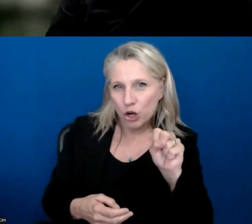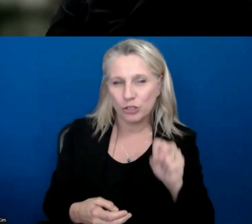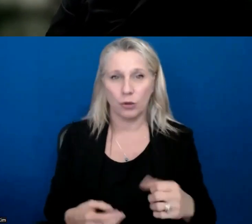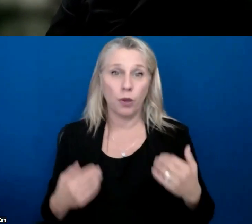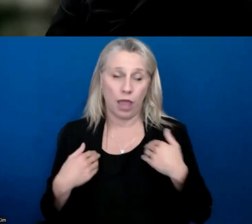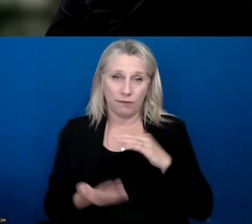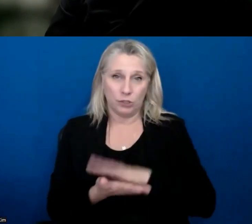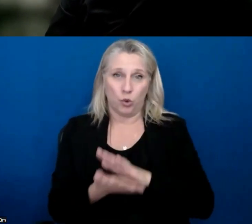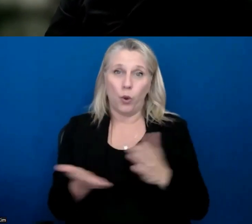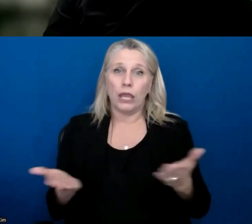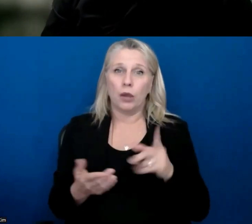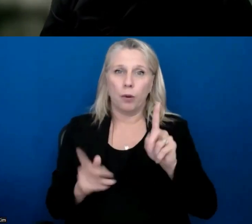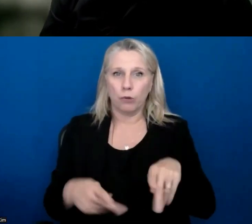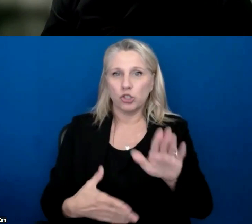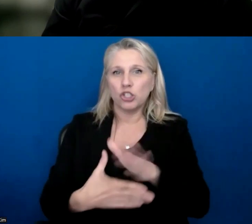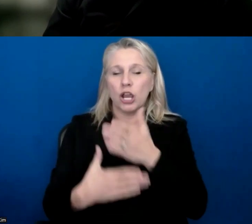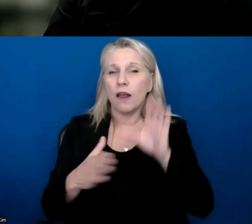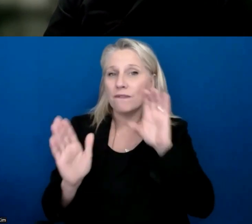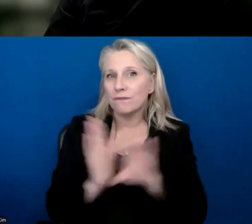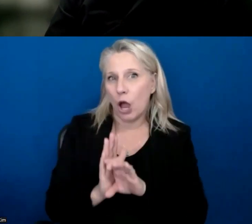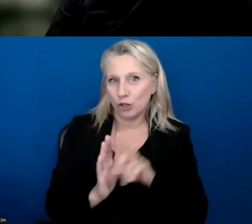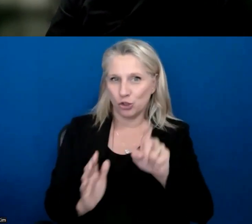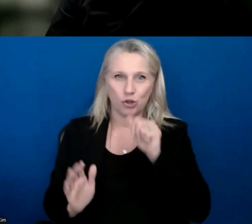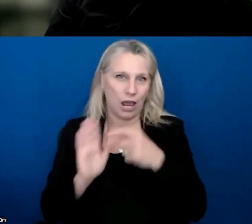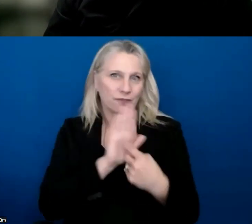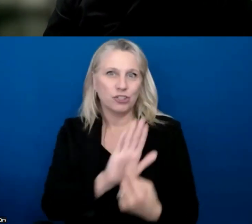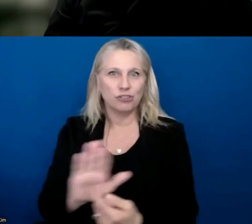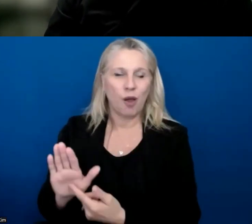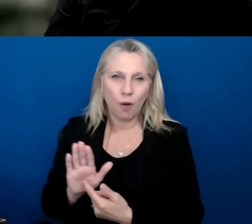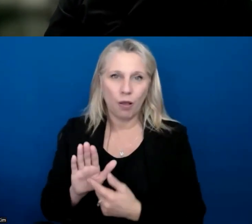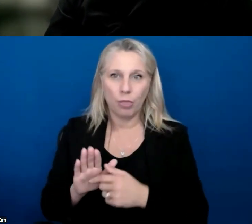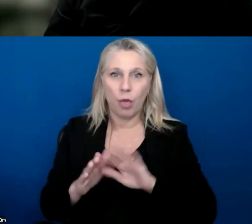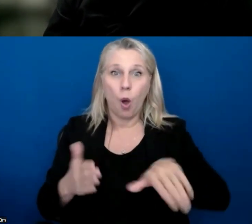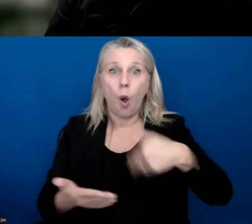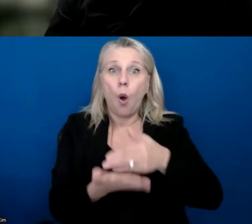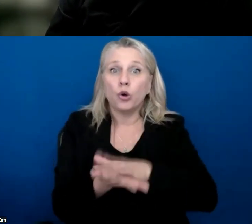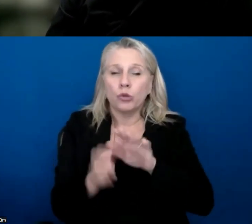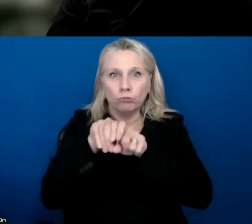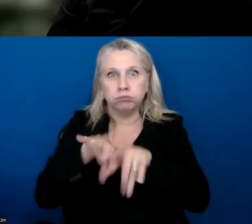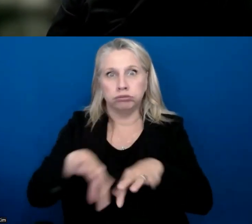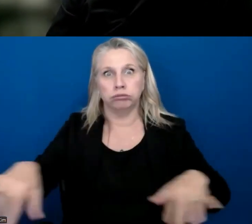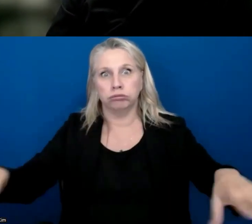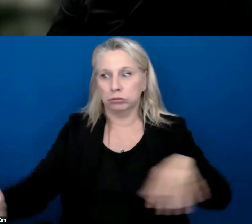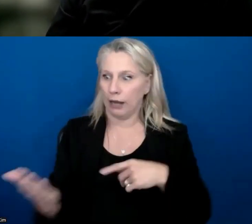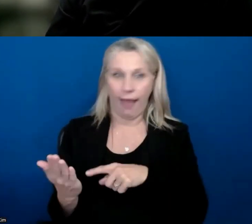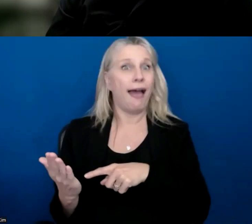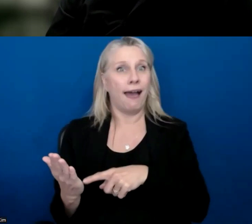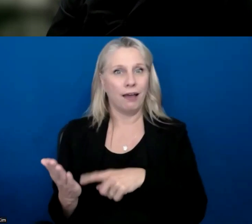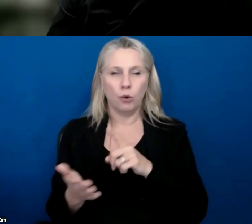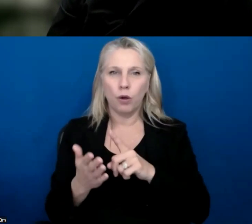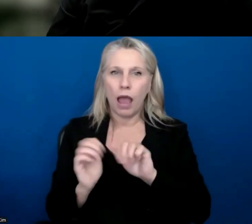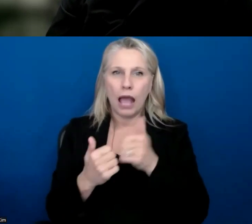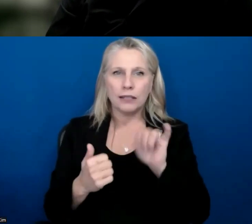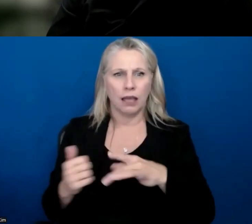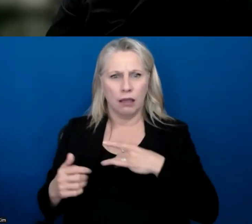where someone shared photos they shouldn't have shared. And then the whole school got them. And so we talked like, what does that do to a person?